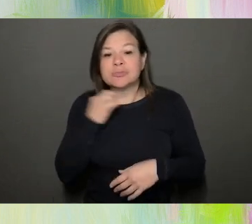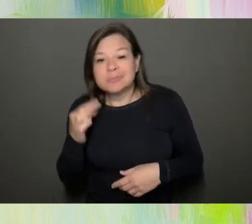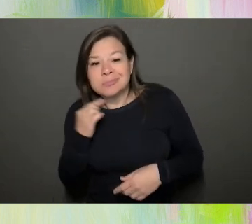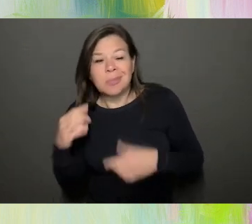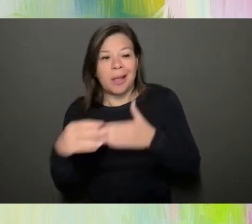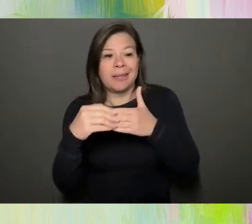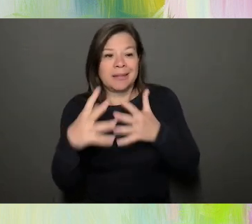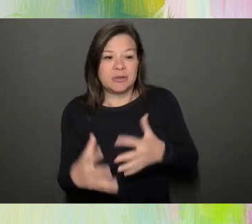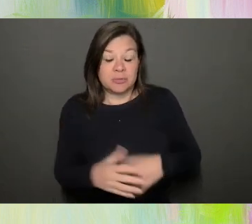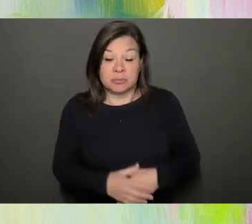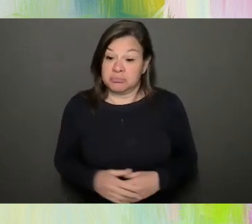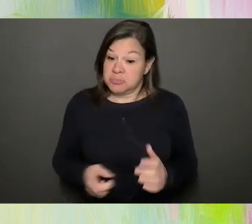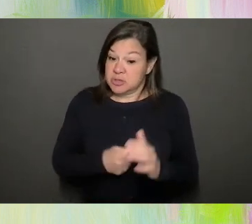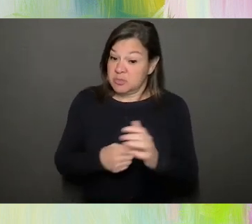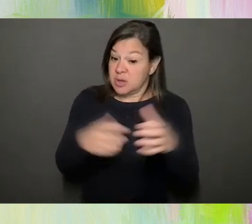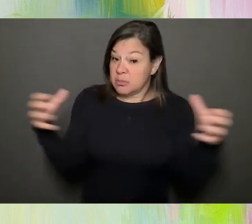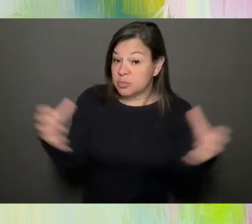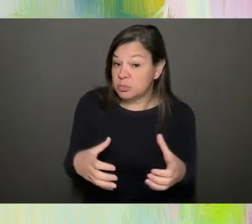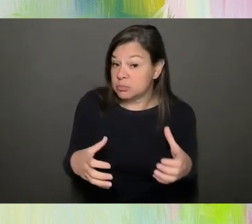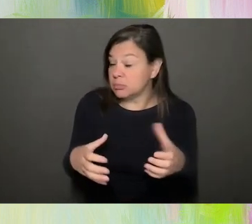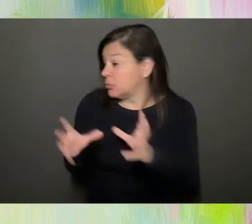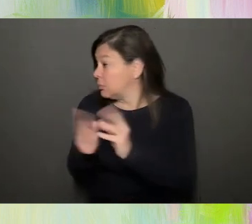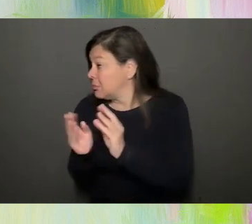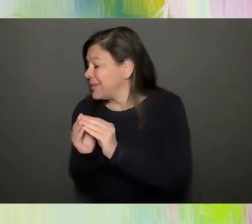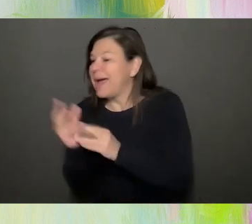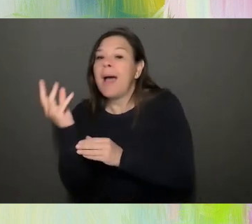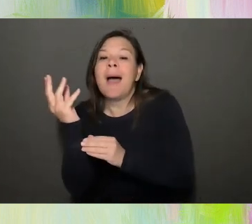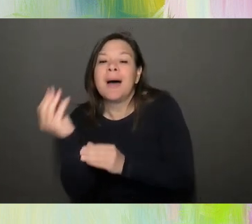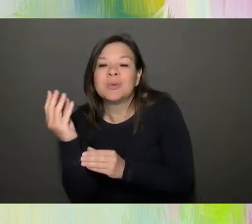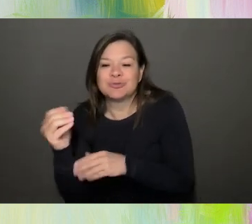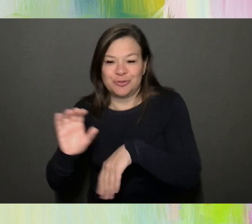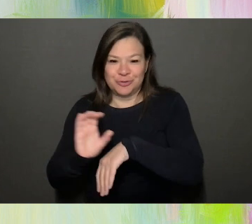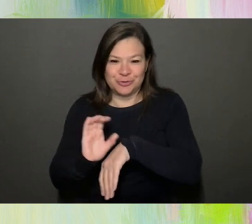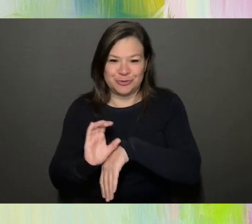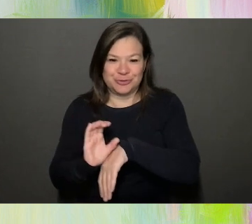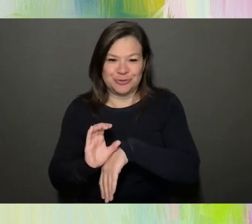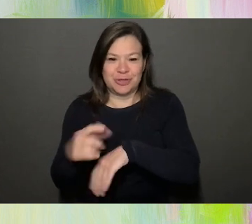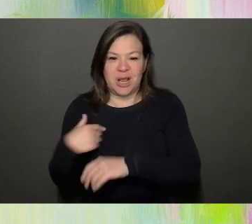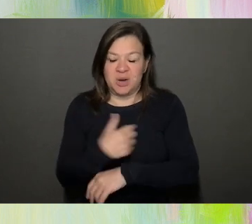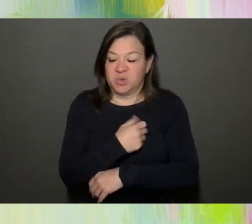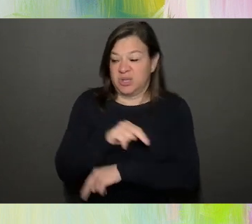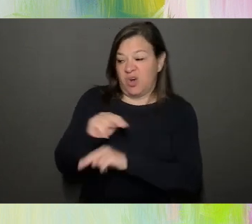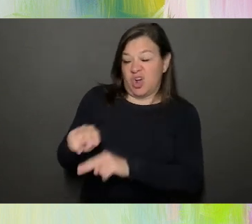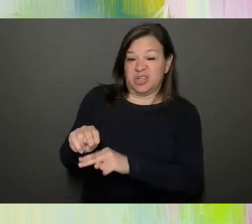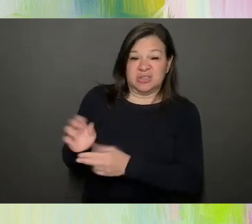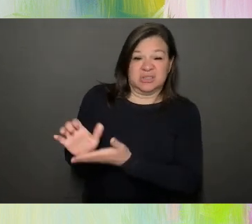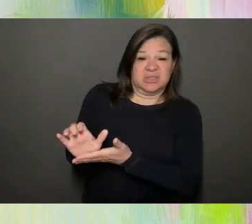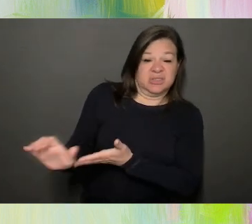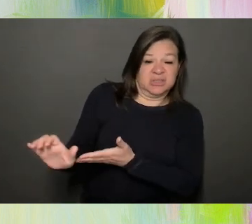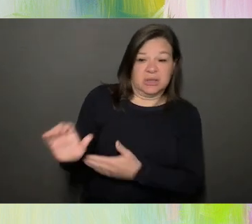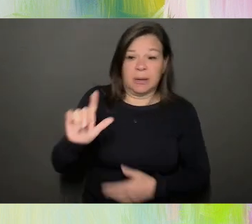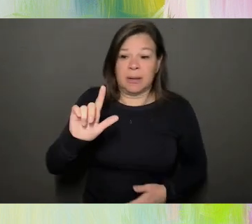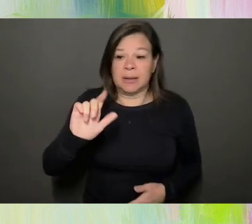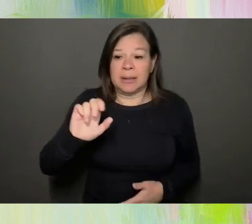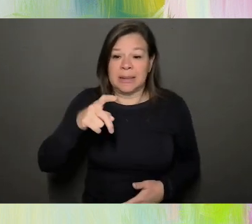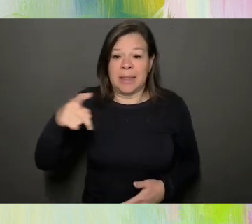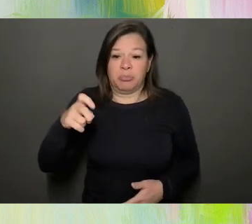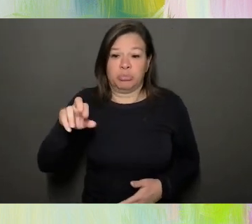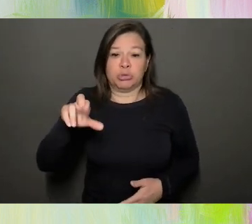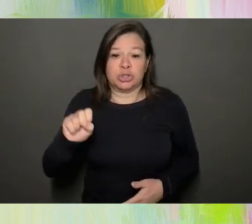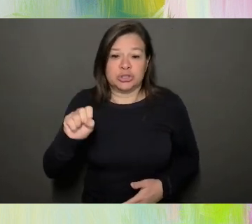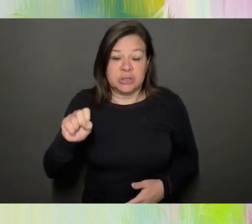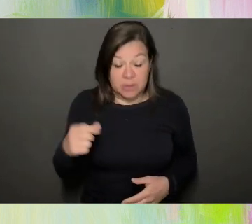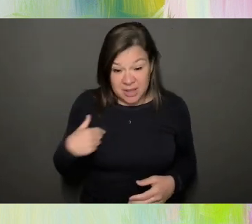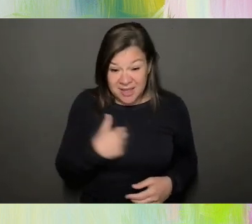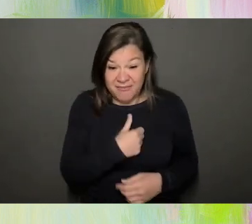we gather and meet in this area outside of the church. We are treated like leopards. If I go to the service, they all get up and walk